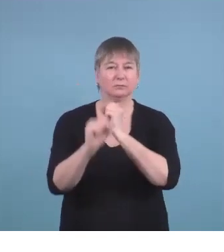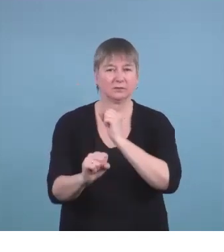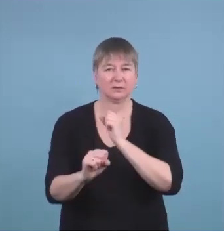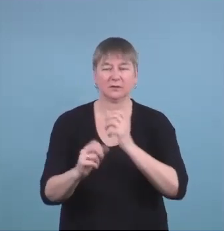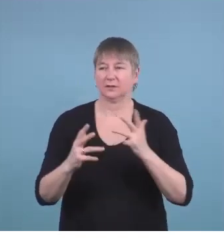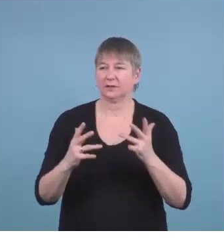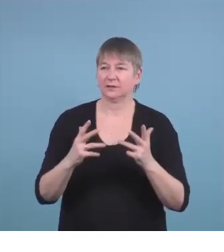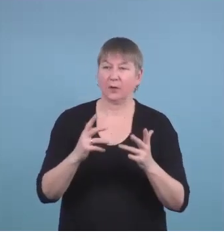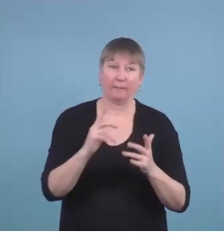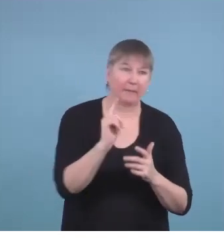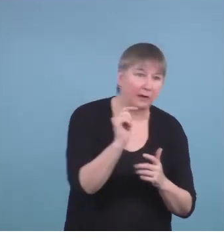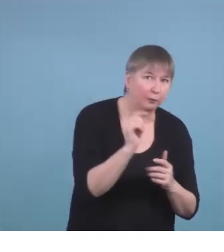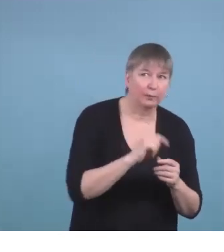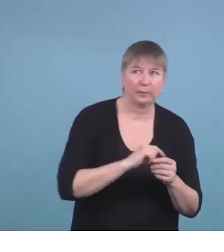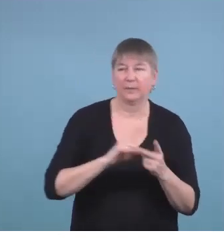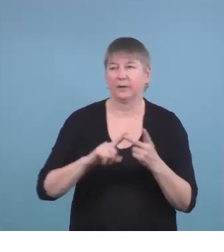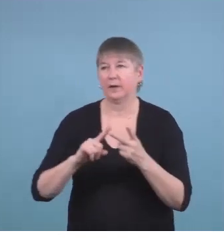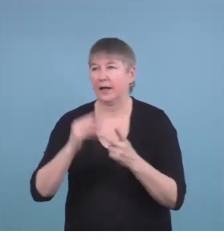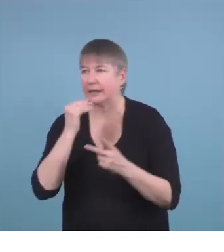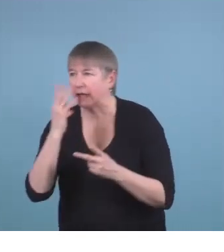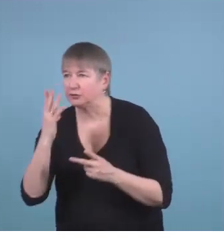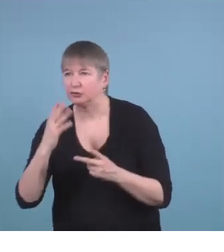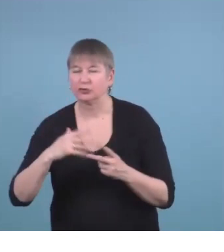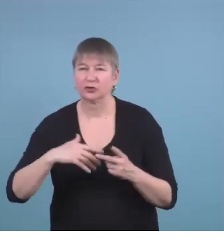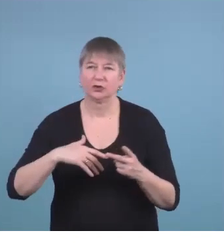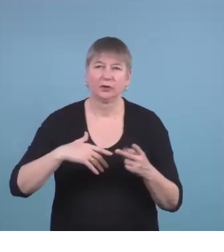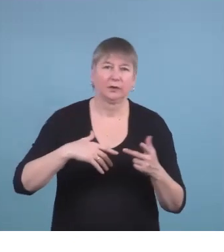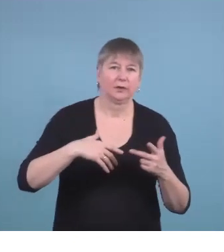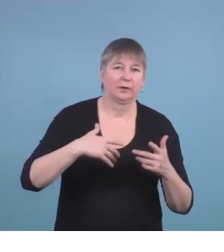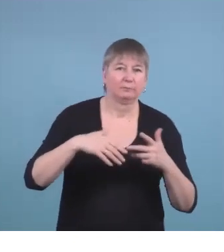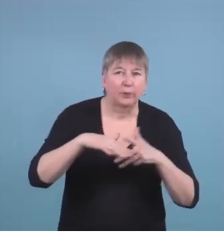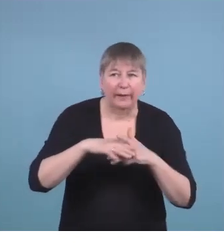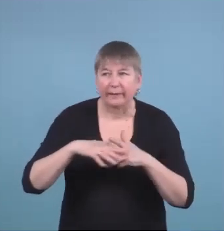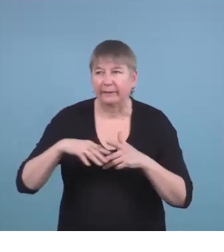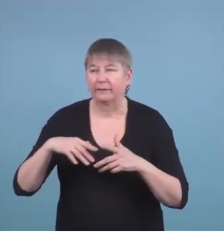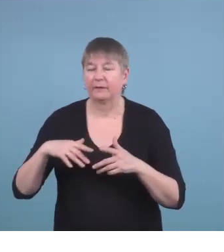and now it's not going to end until 5 15.